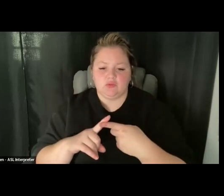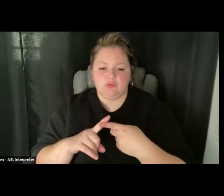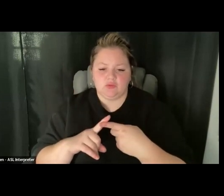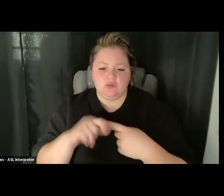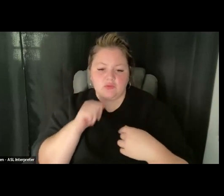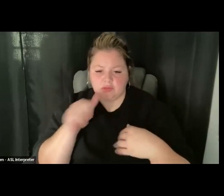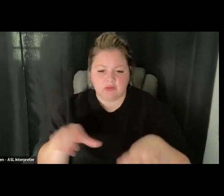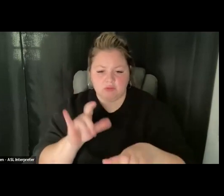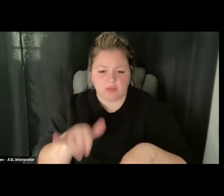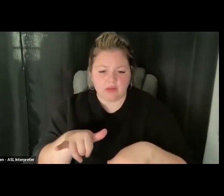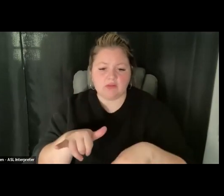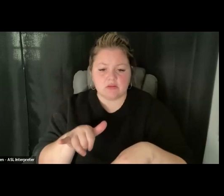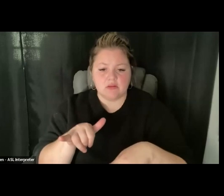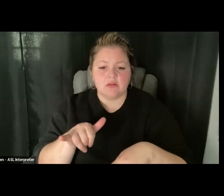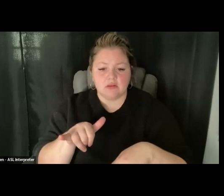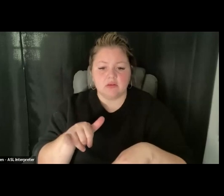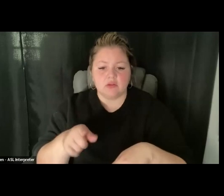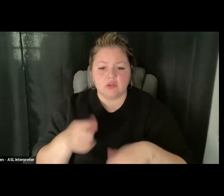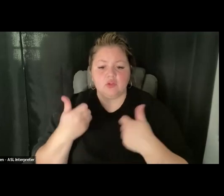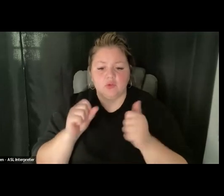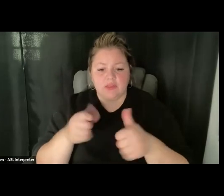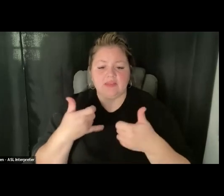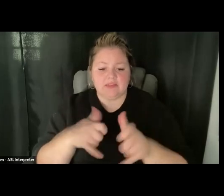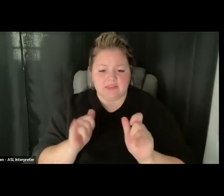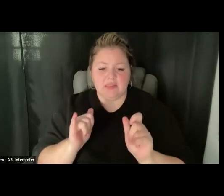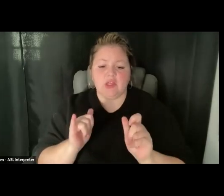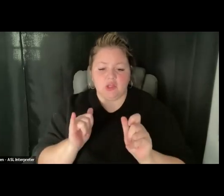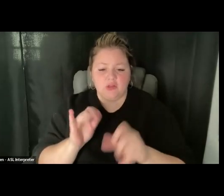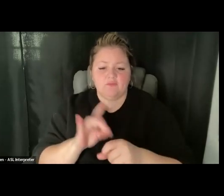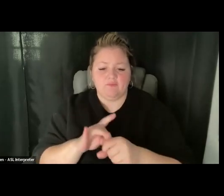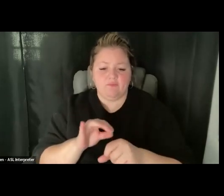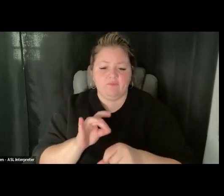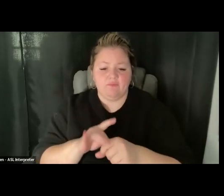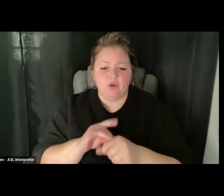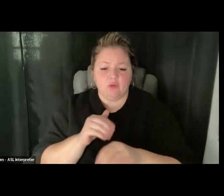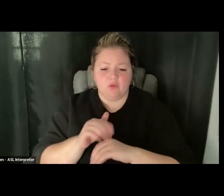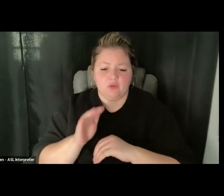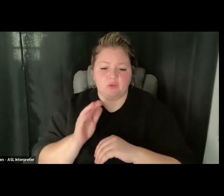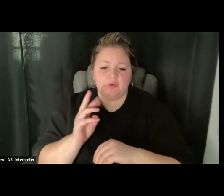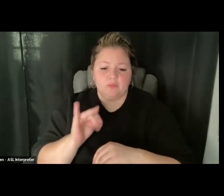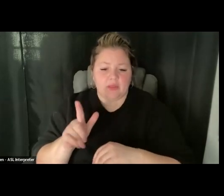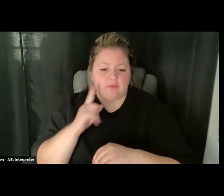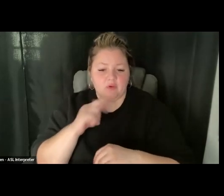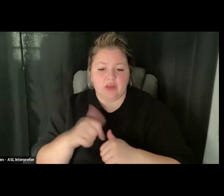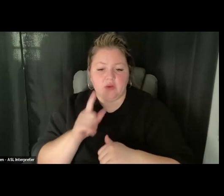accessible electronic vote by mail remains open and available for anyone who wants to use it.